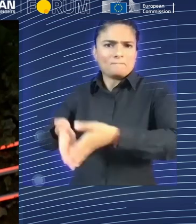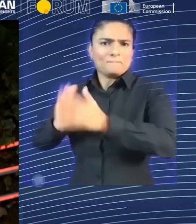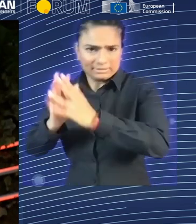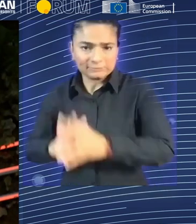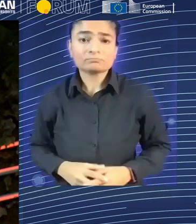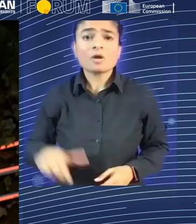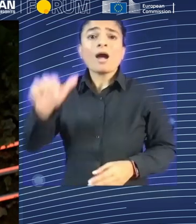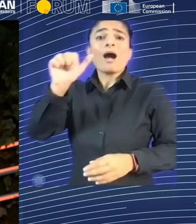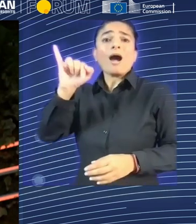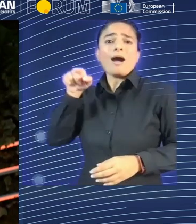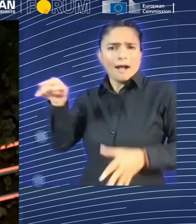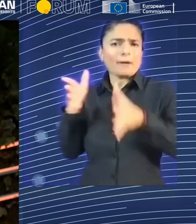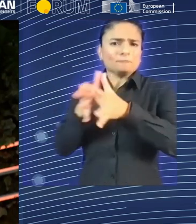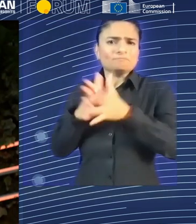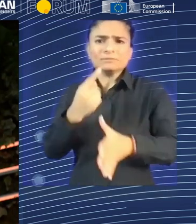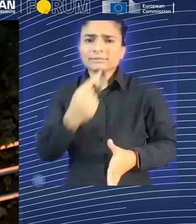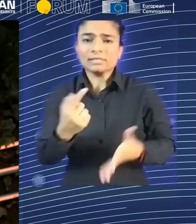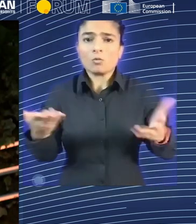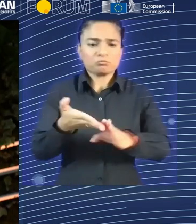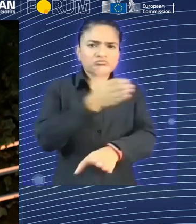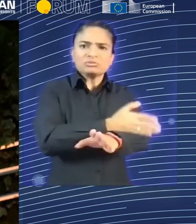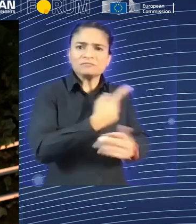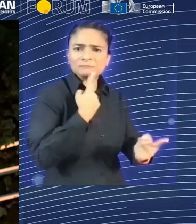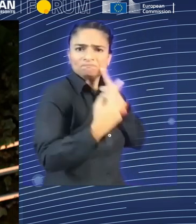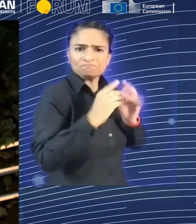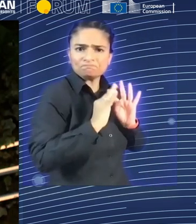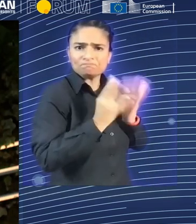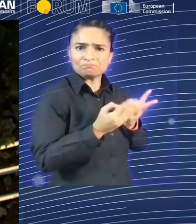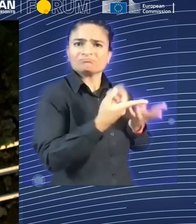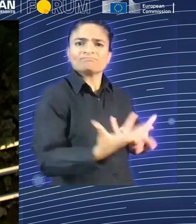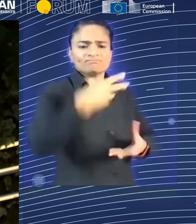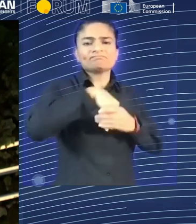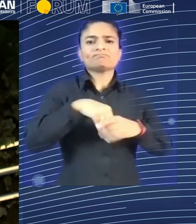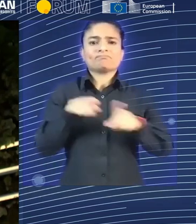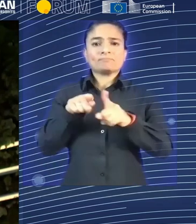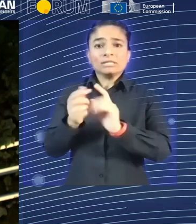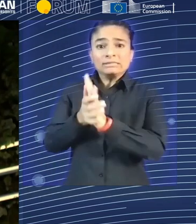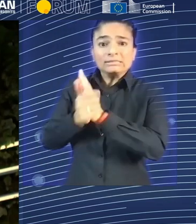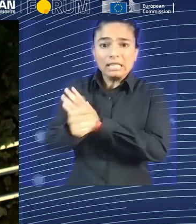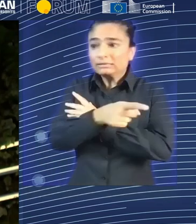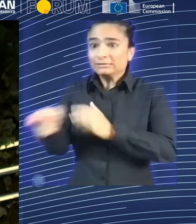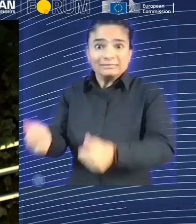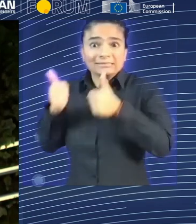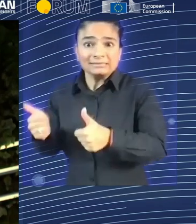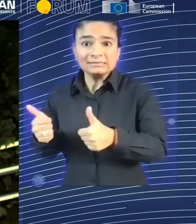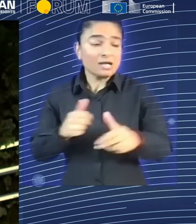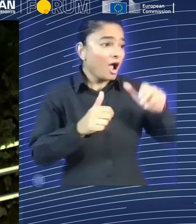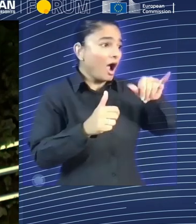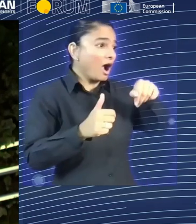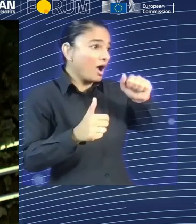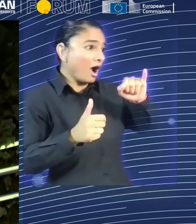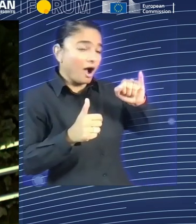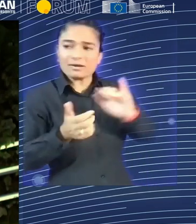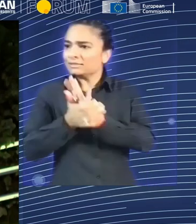equation. We recently ran a survey in the framework of the project that you mentioned, the ULEP project, which is funded